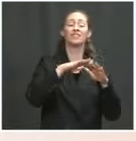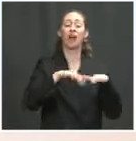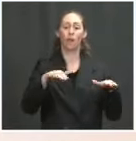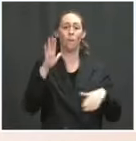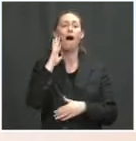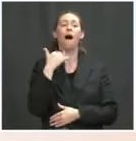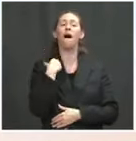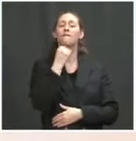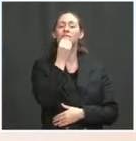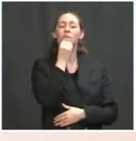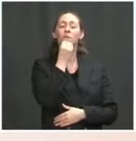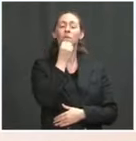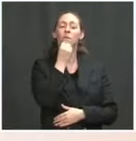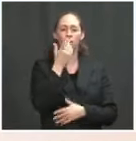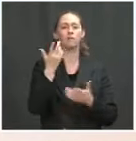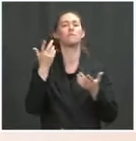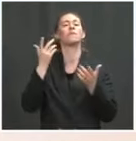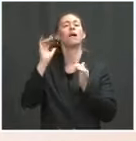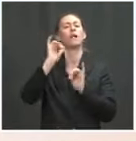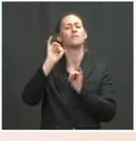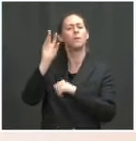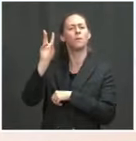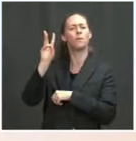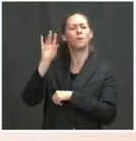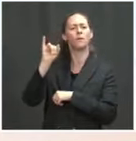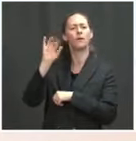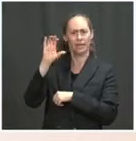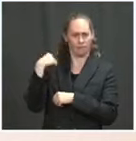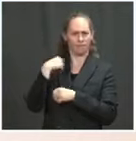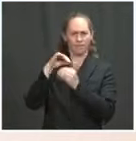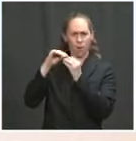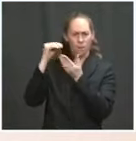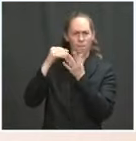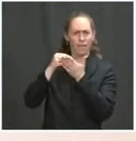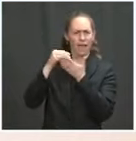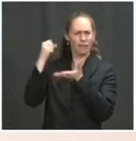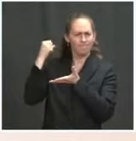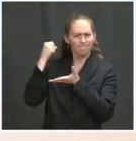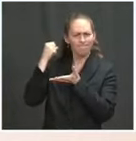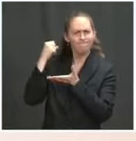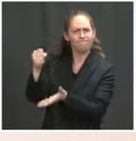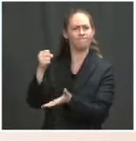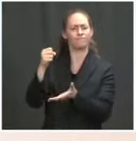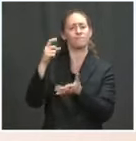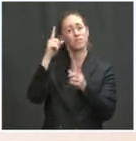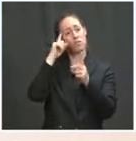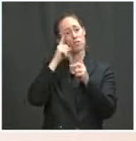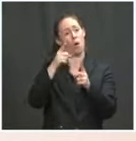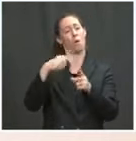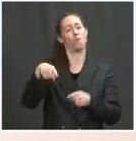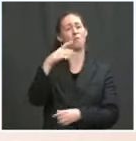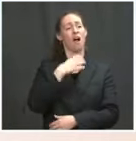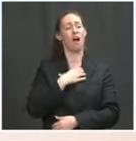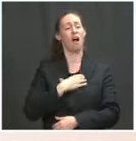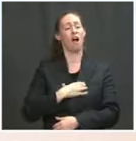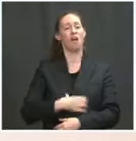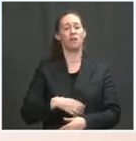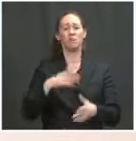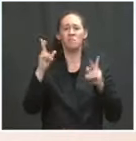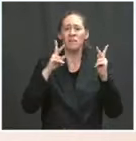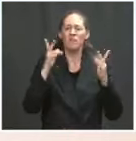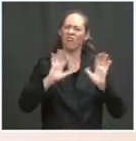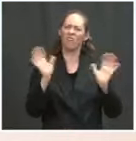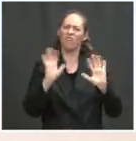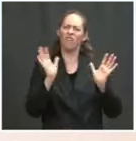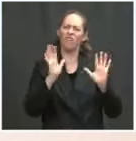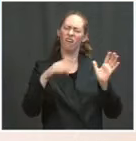making a down payment, if you will, on hunger reduction. We have the opportunity over the course of the next